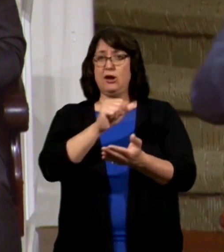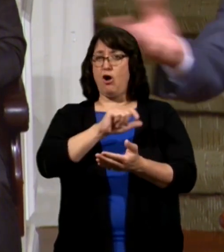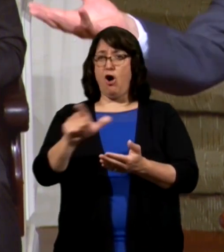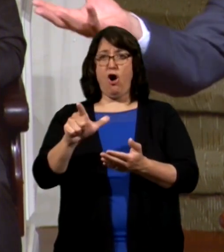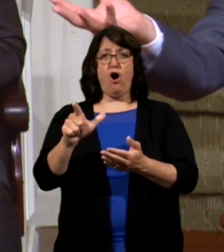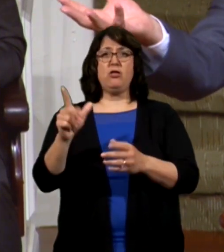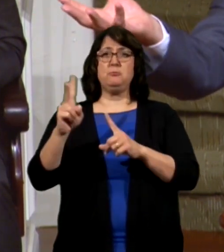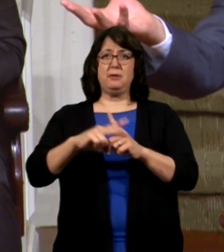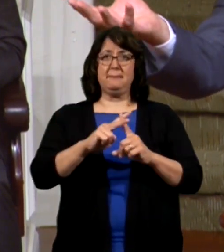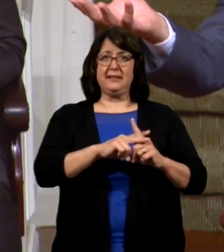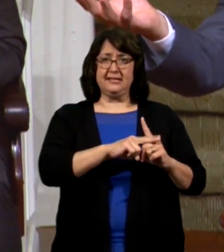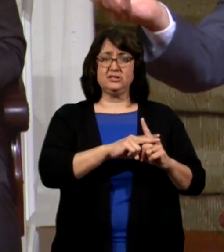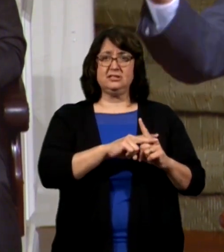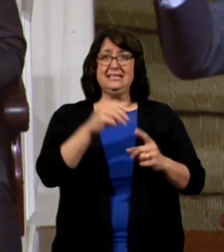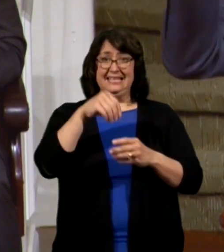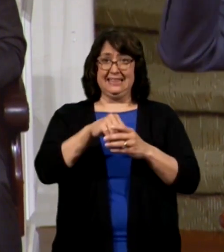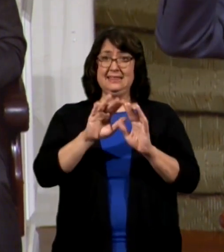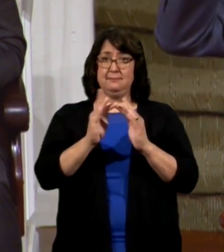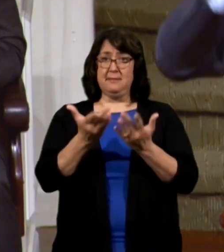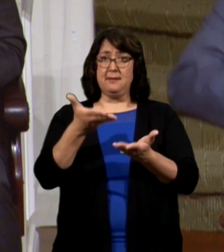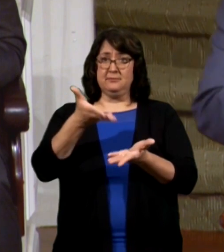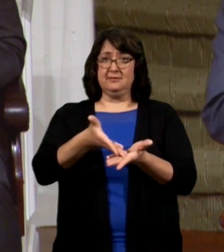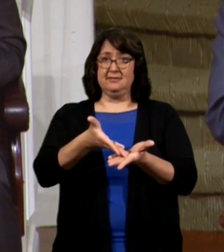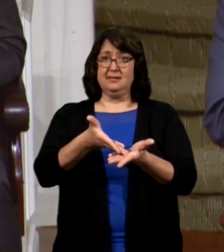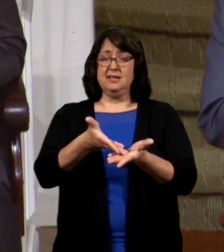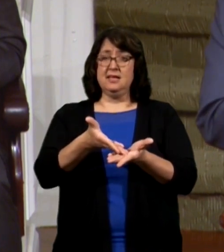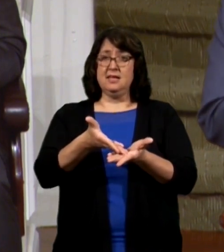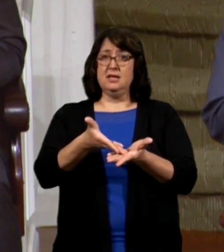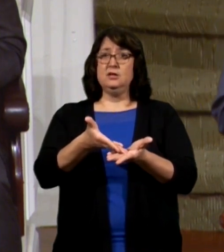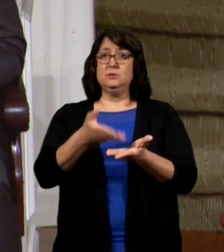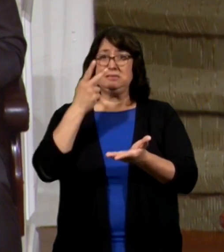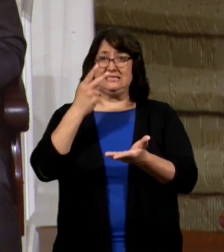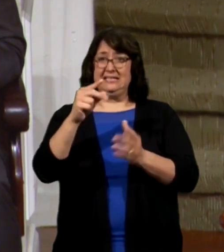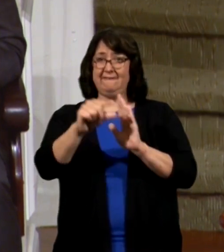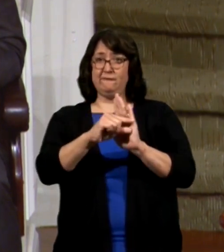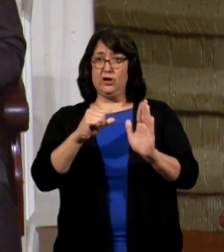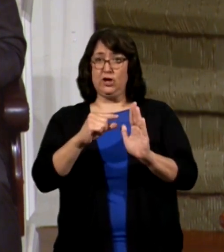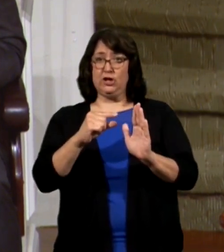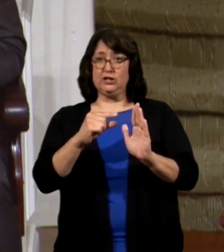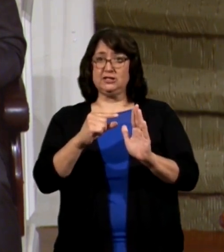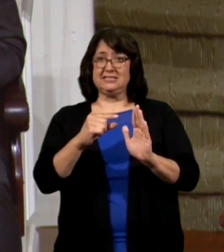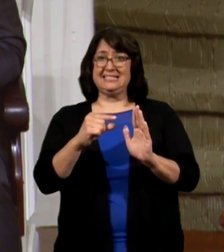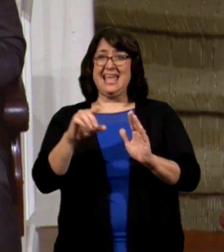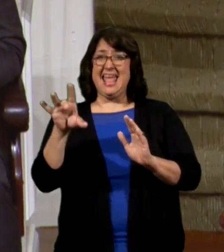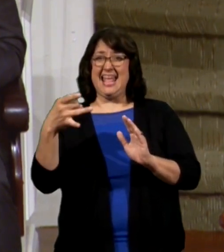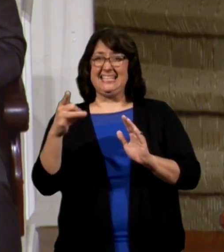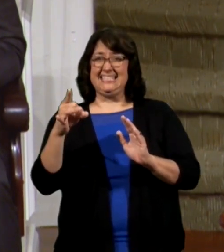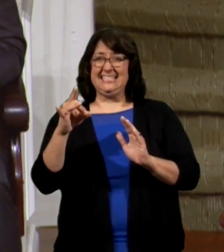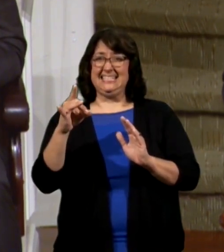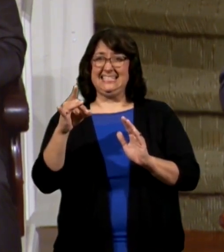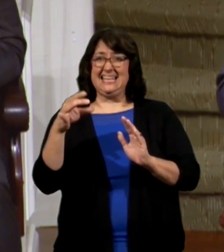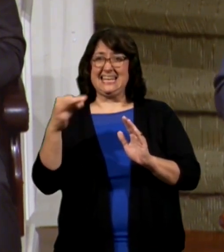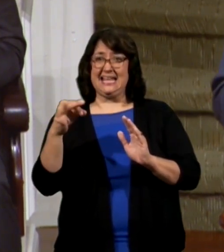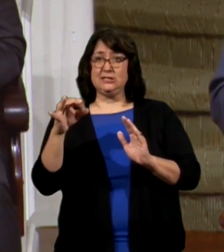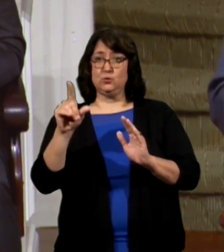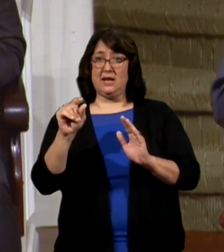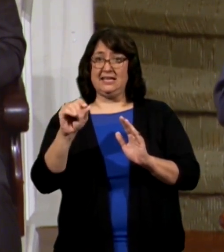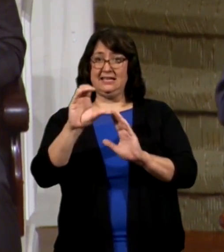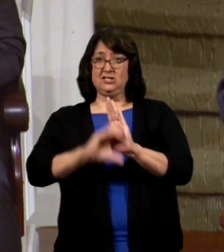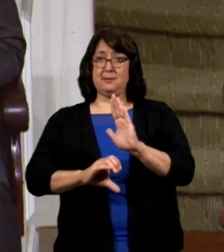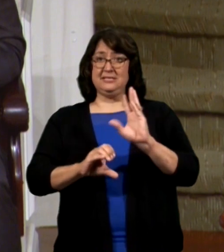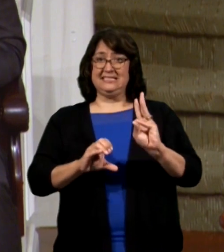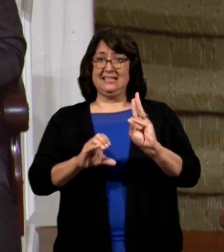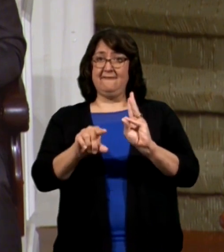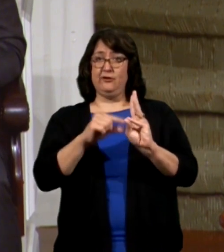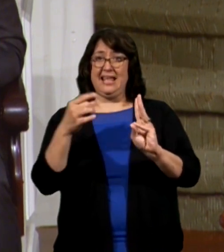practical applications that's in here, you slide down to verse number 18, 19, and 20, where